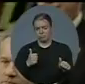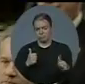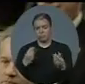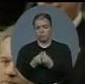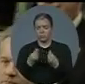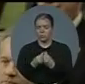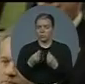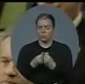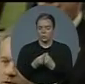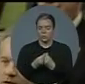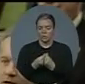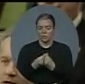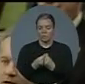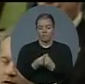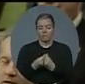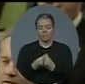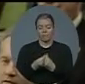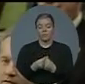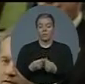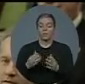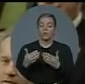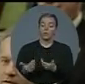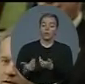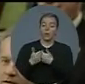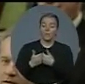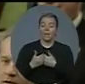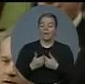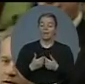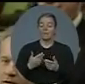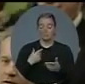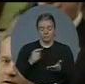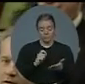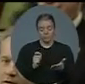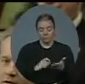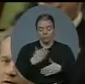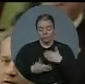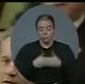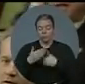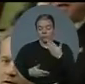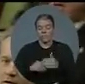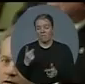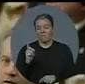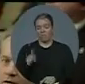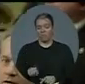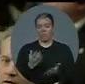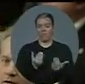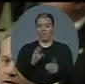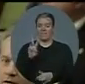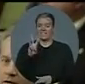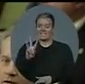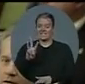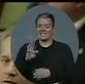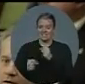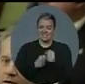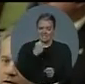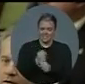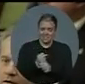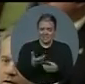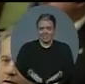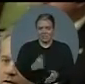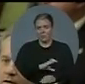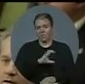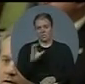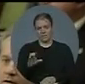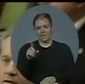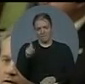months. Here it's three to six years. If we don't do something right away, something significant, which is what we're proposing, it will take immigrants